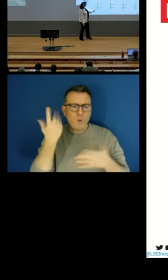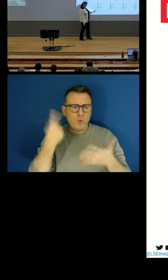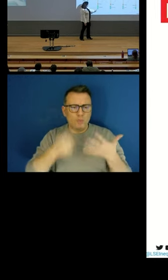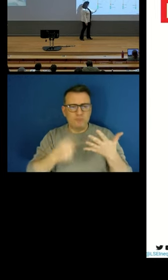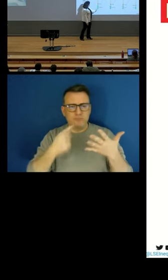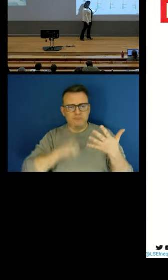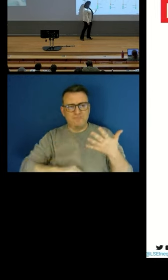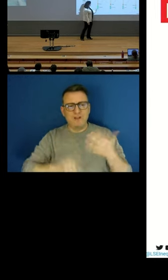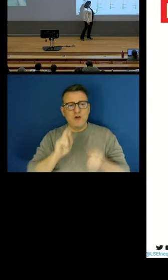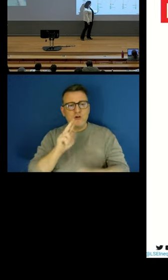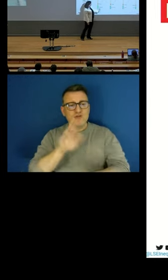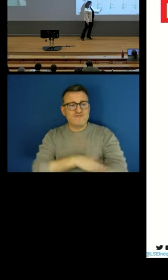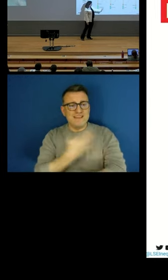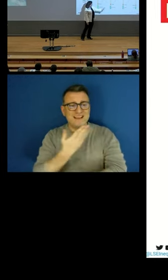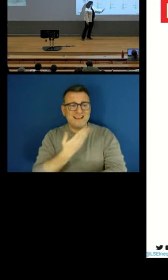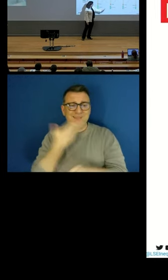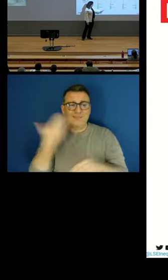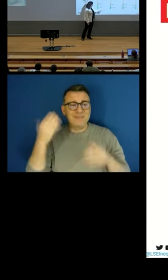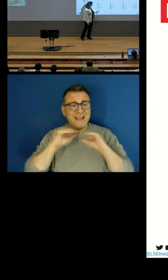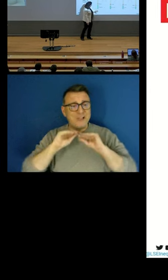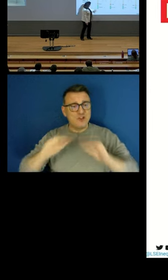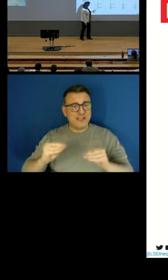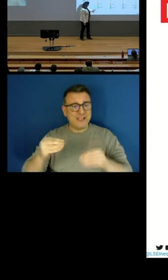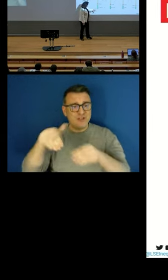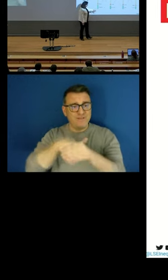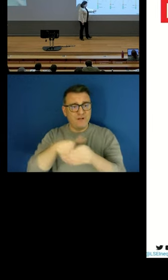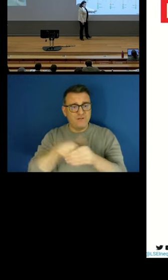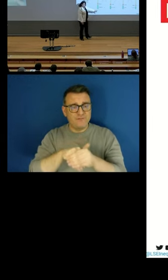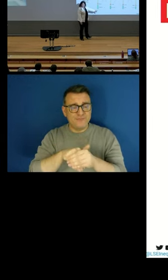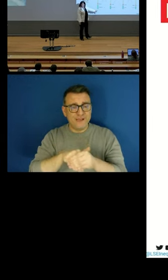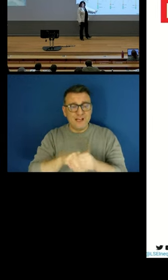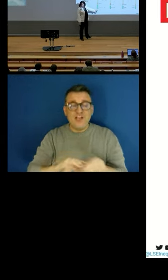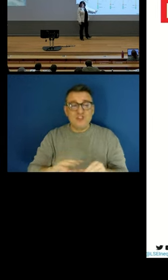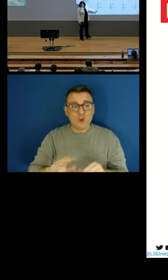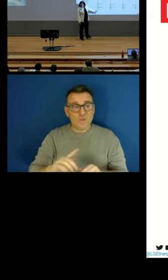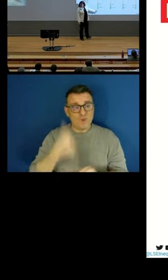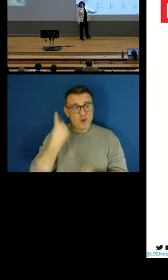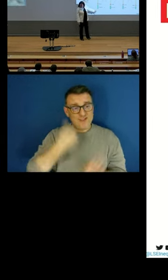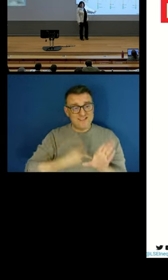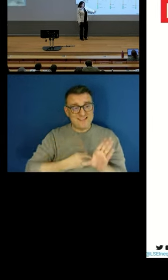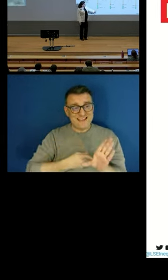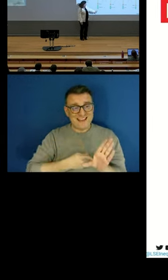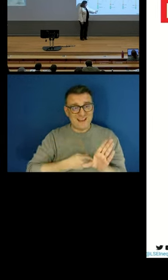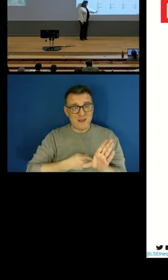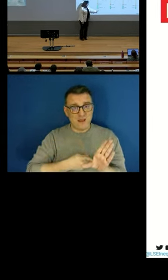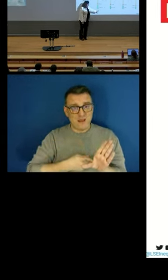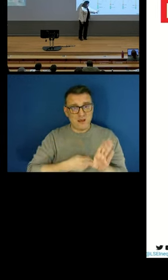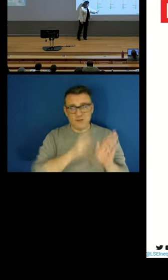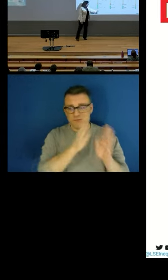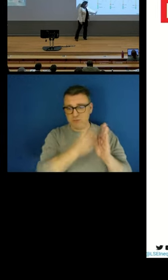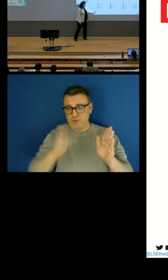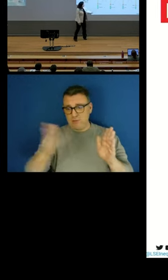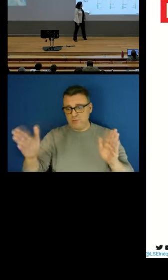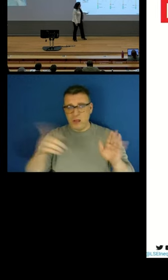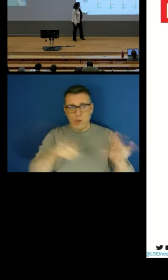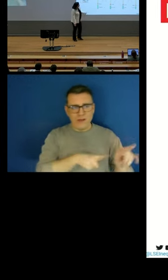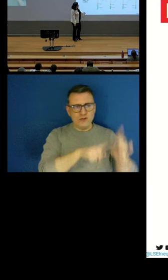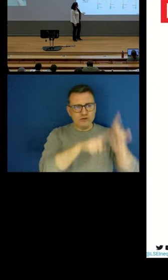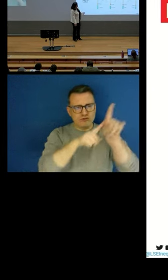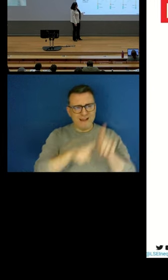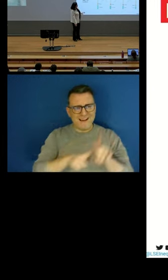first year here, we follow these people over time. Unfortunately, the years seem to have also dropped off in this graph